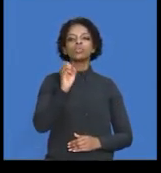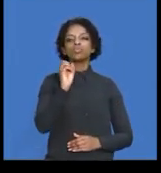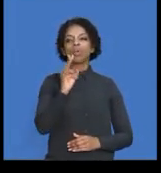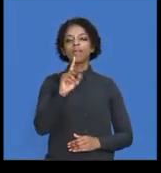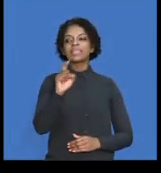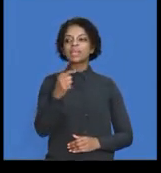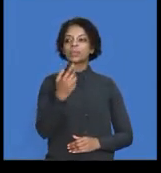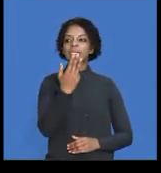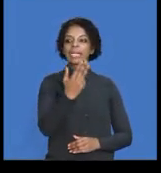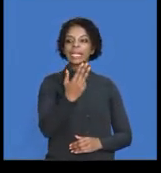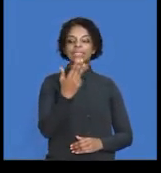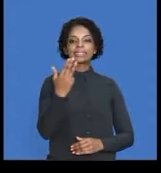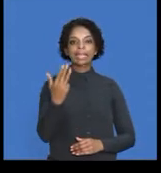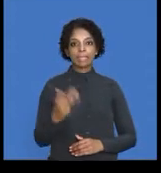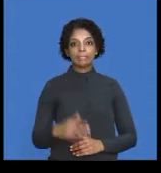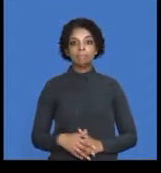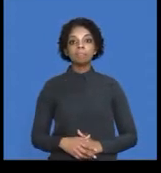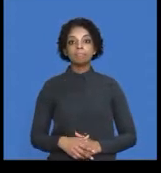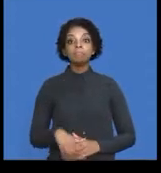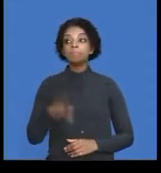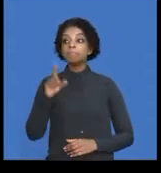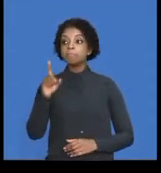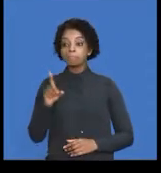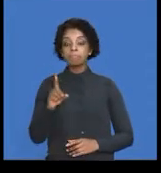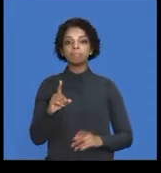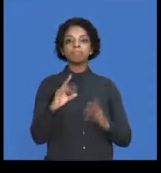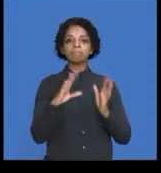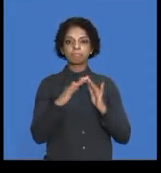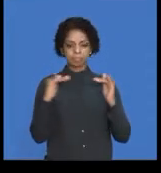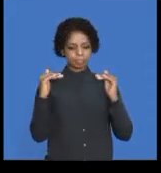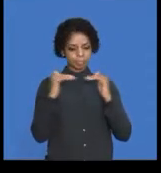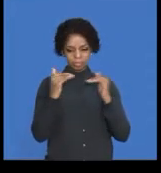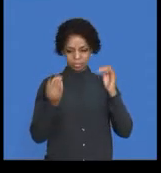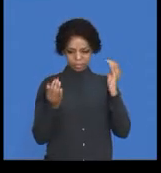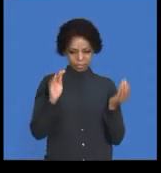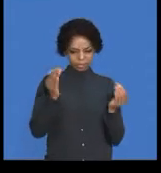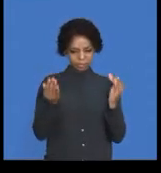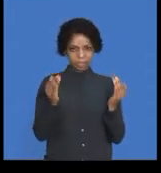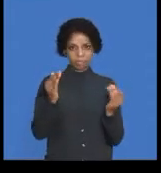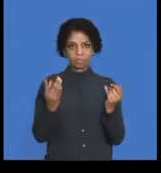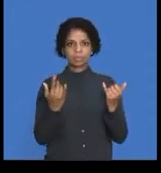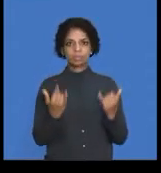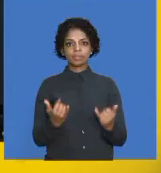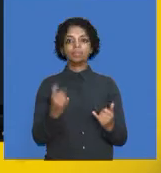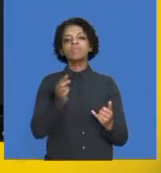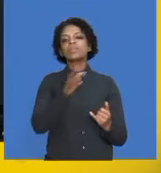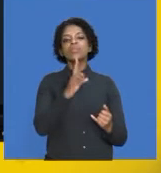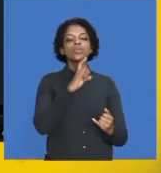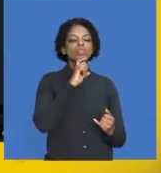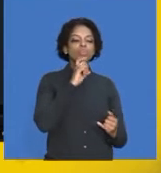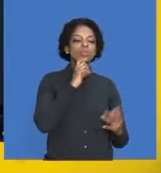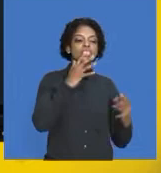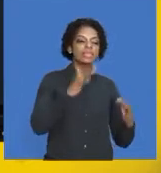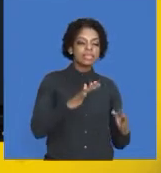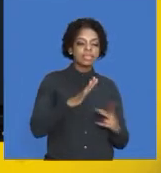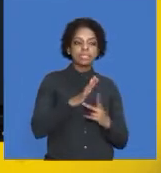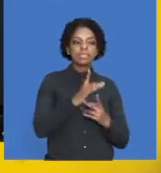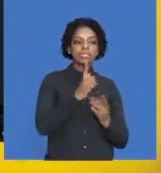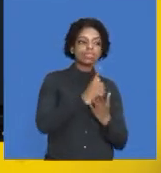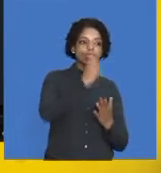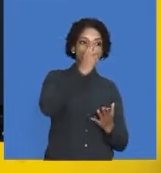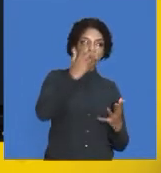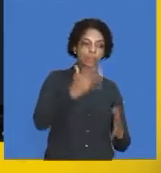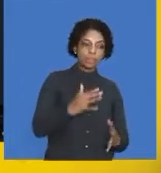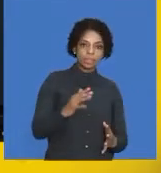A comparison. You're drawing a comparison between the number of units produced and sold as